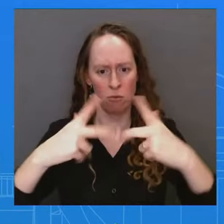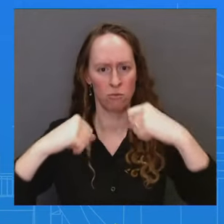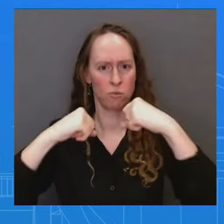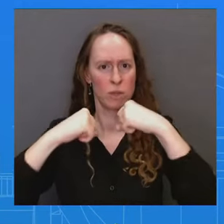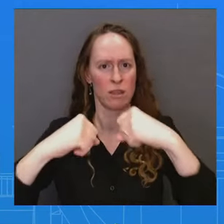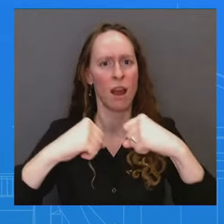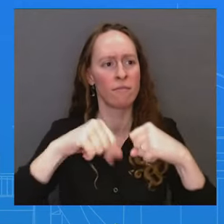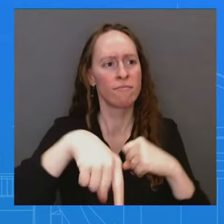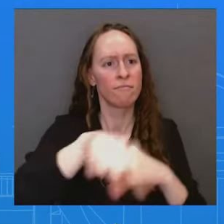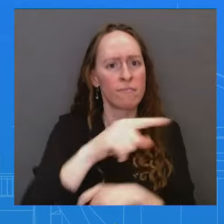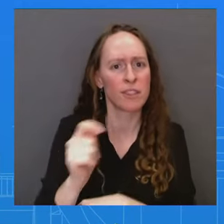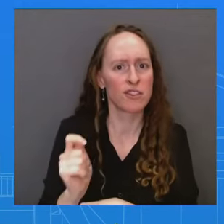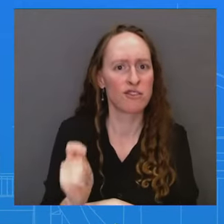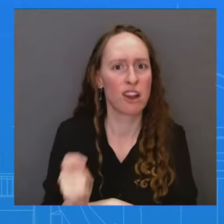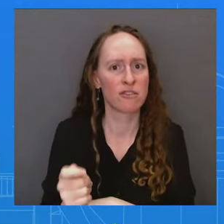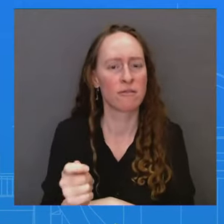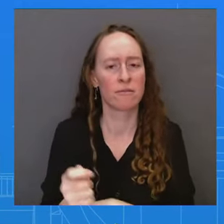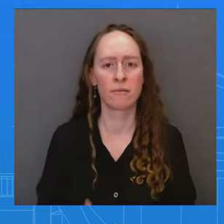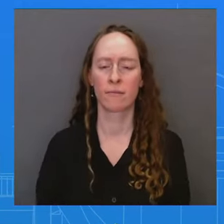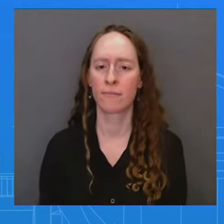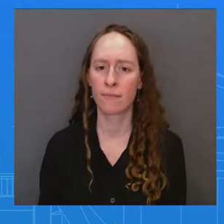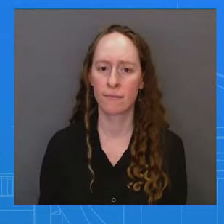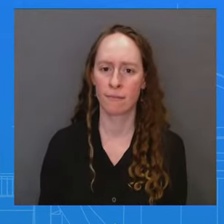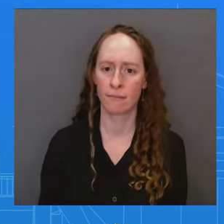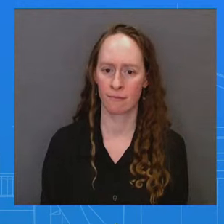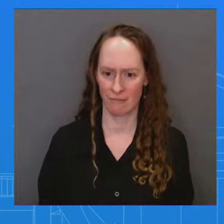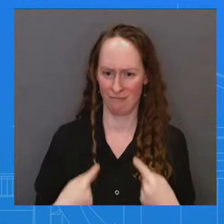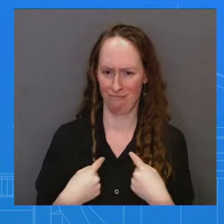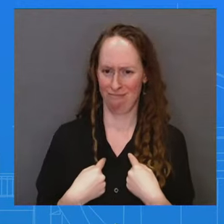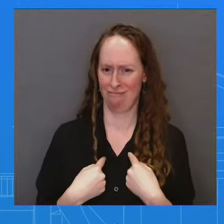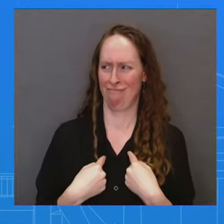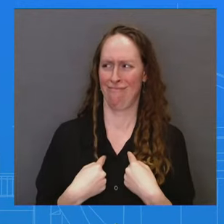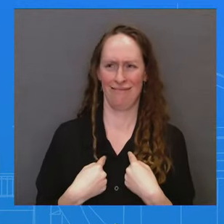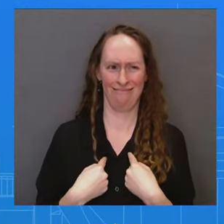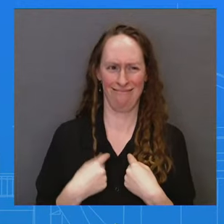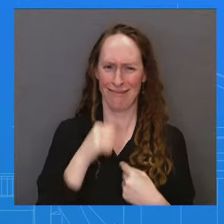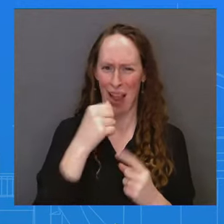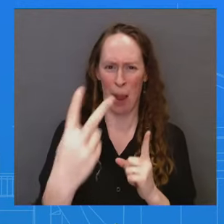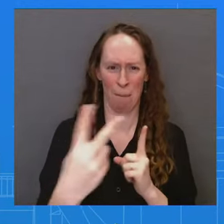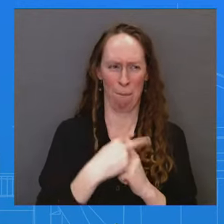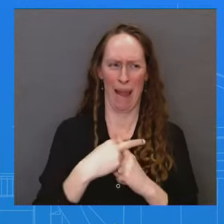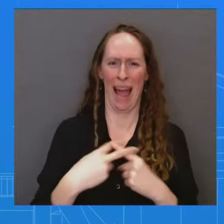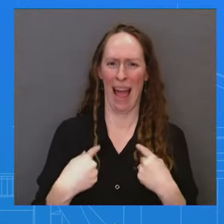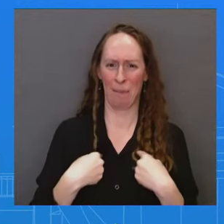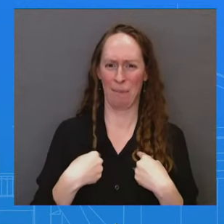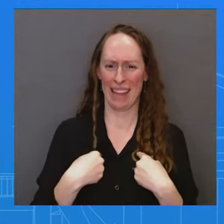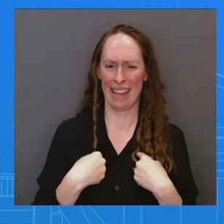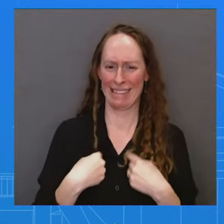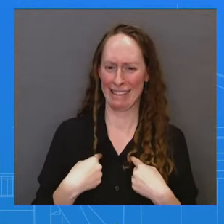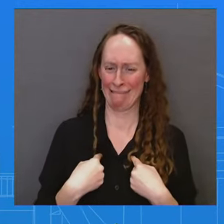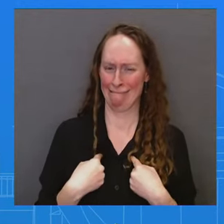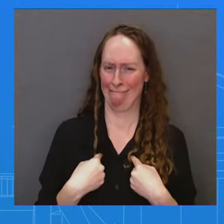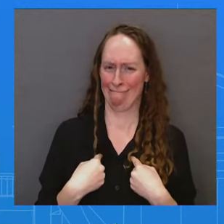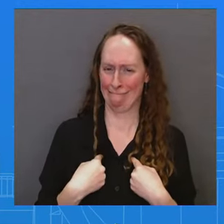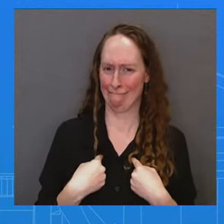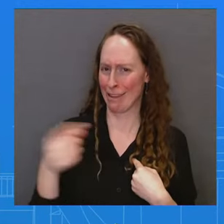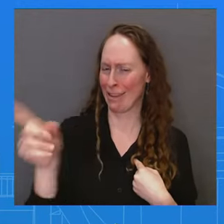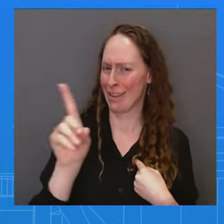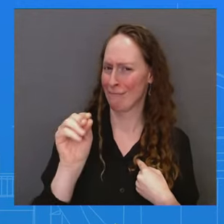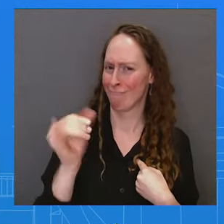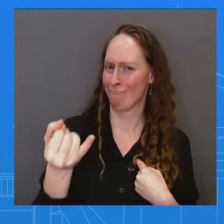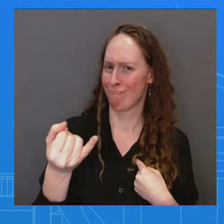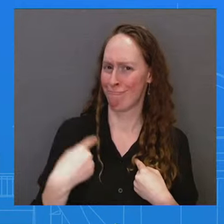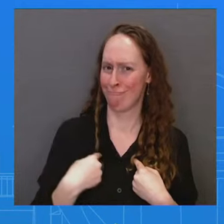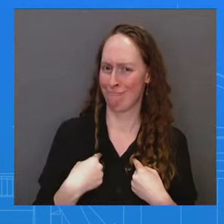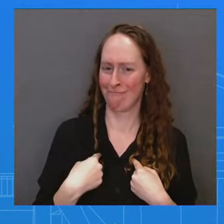out of my lane. That's probably a better question put to the Justice Department. Obviously, we don't want to see anybody come under these kinds of threats, and we want to make sure that